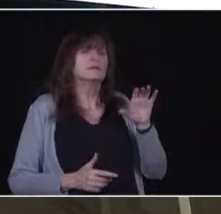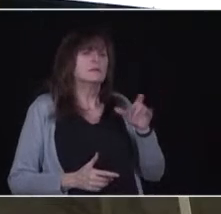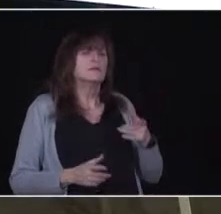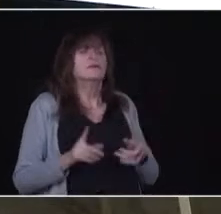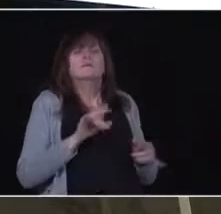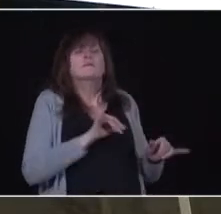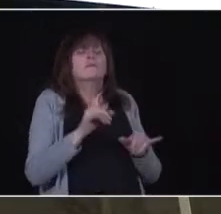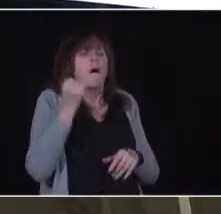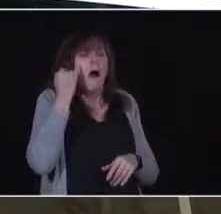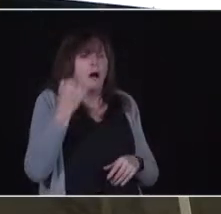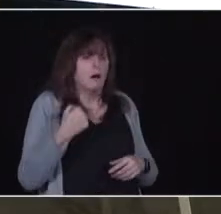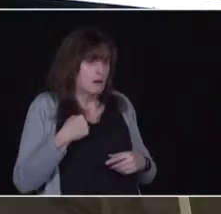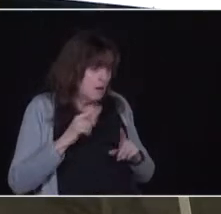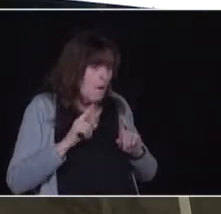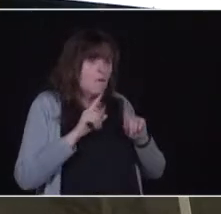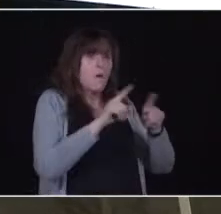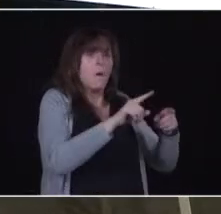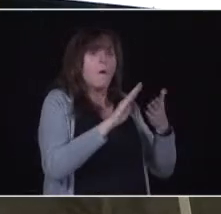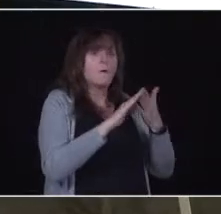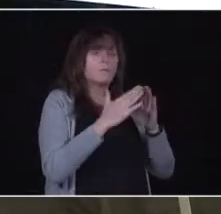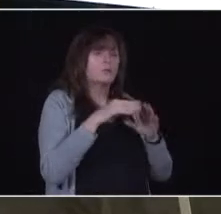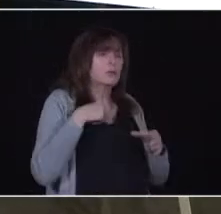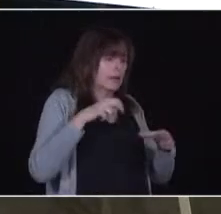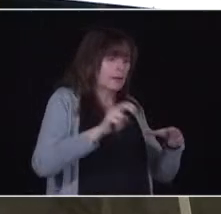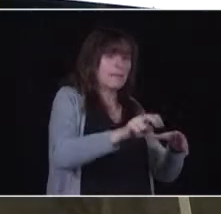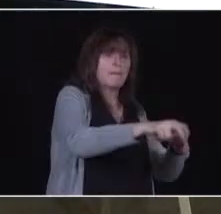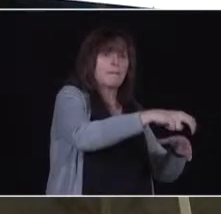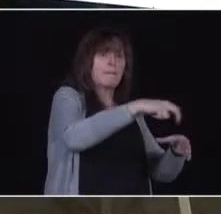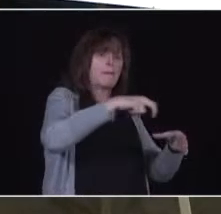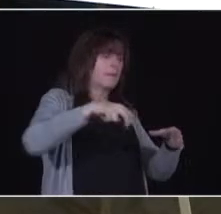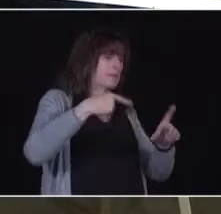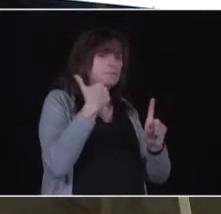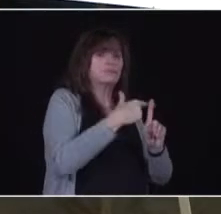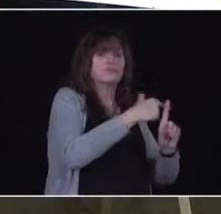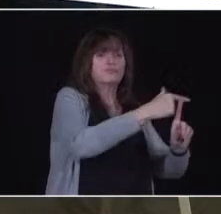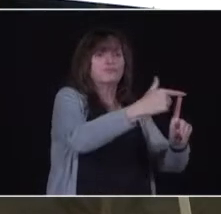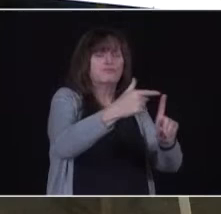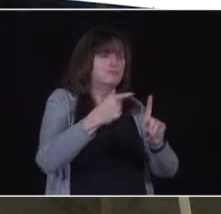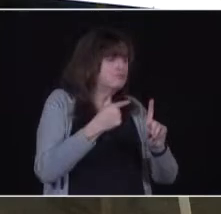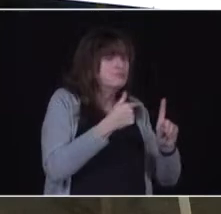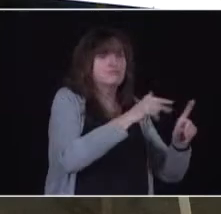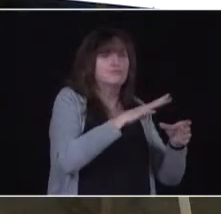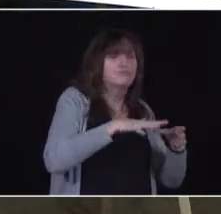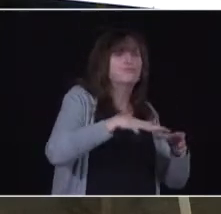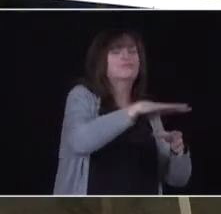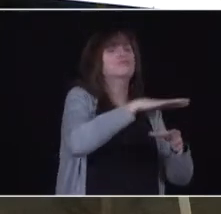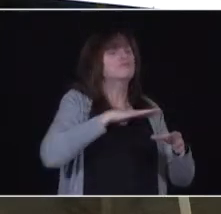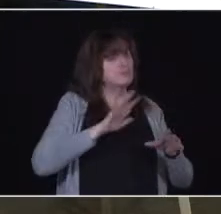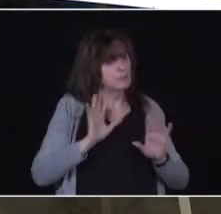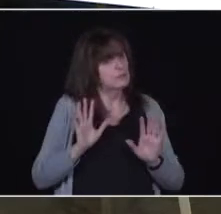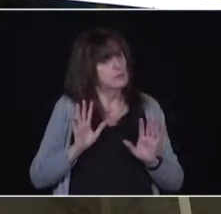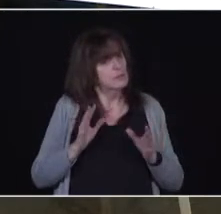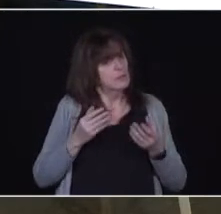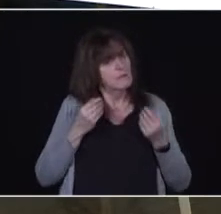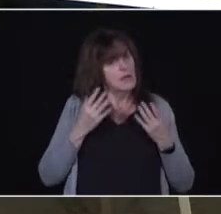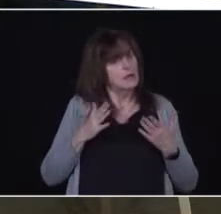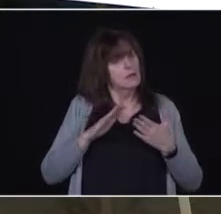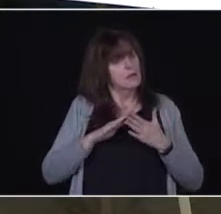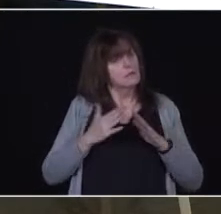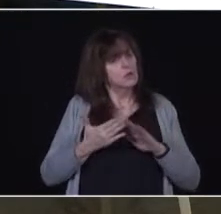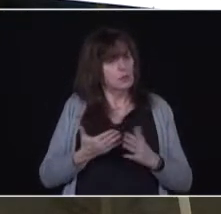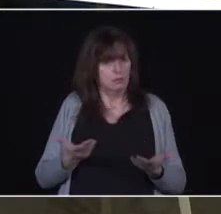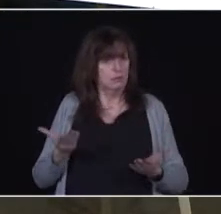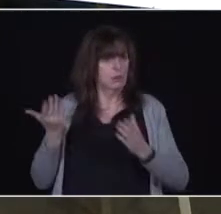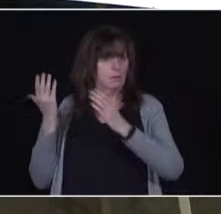There are a variety of ways that the public health units have planned for, a mobile vaccination clinic, literally a bus that stops and becomes a